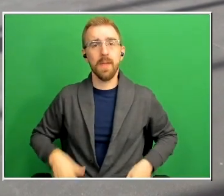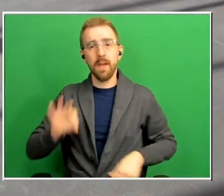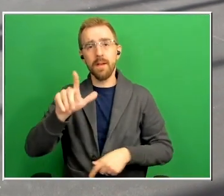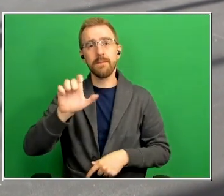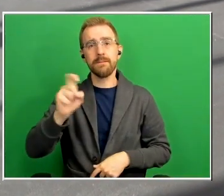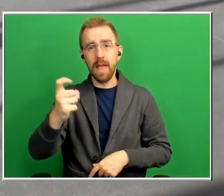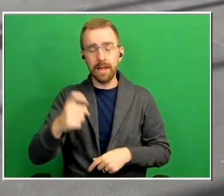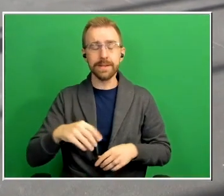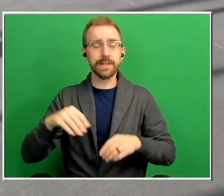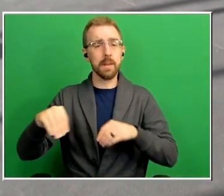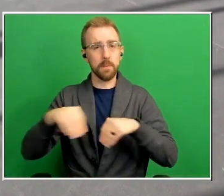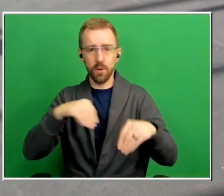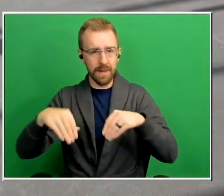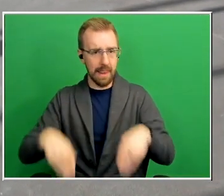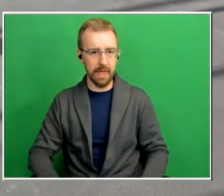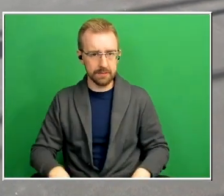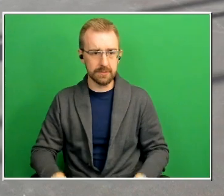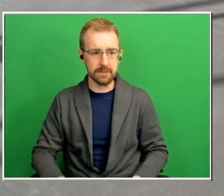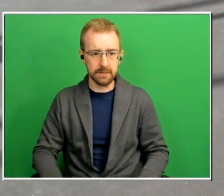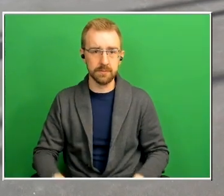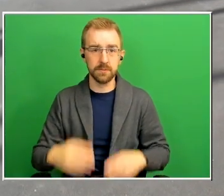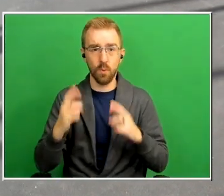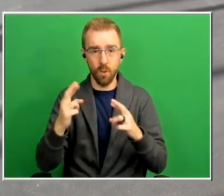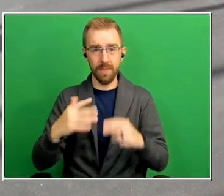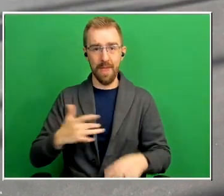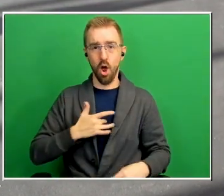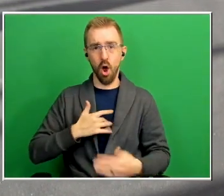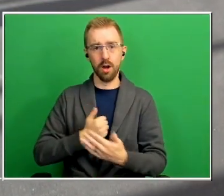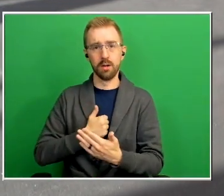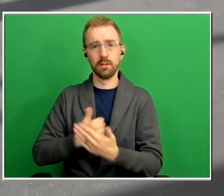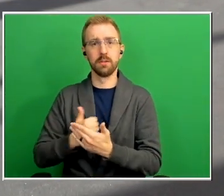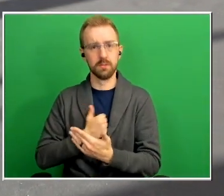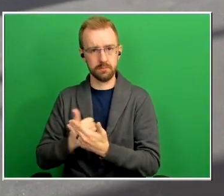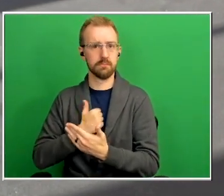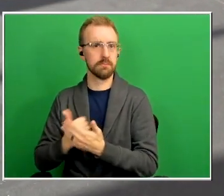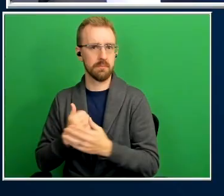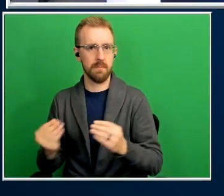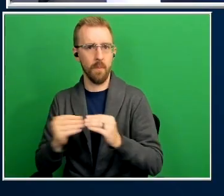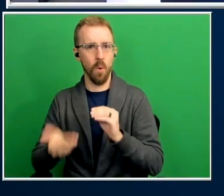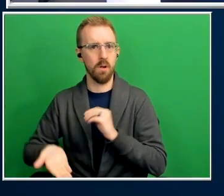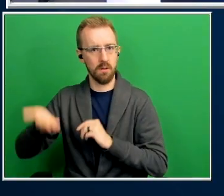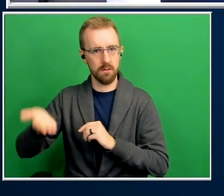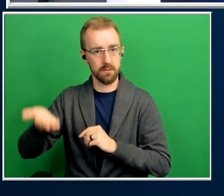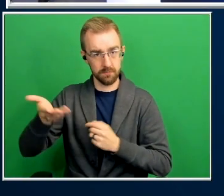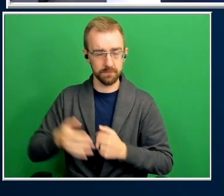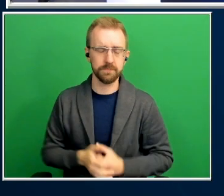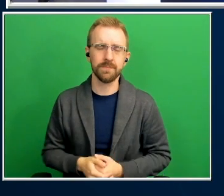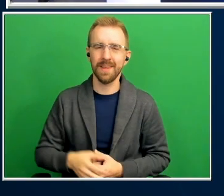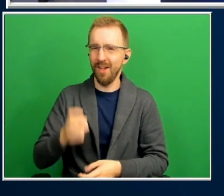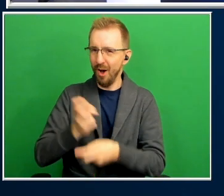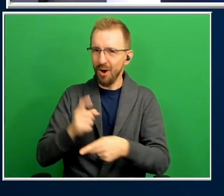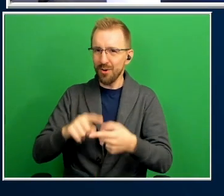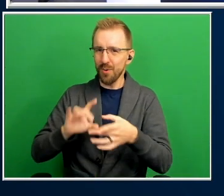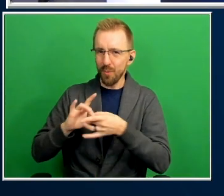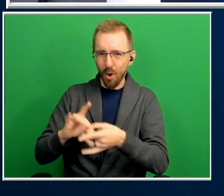and hopefully getting those heart rates up just a little bit okay i was having it was hard to coordinate the lift of the knee and i was like kind of doing it